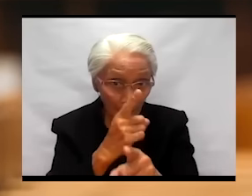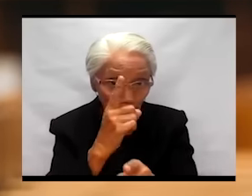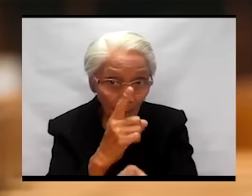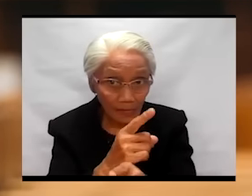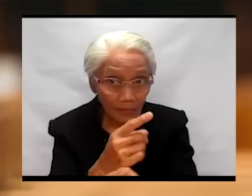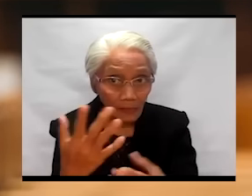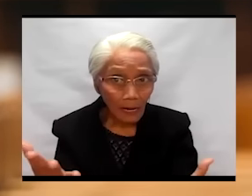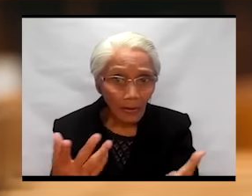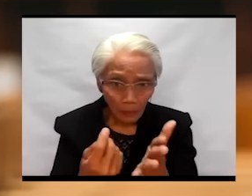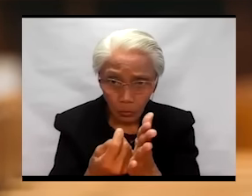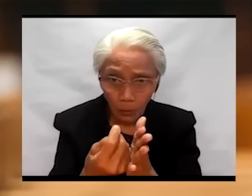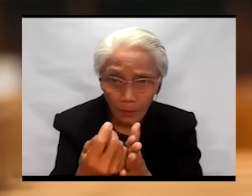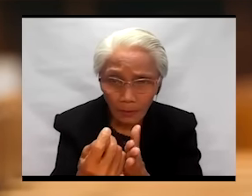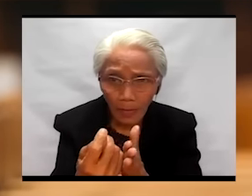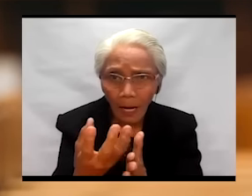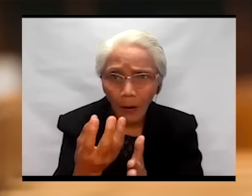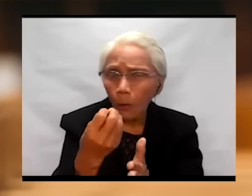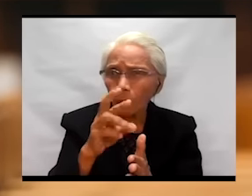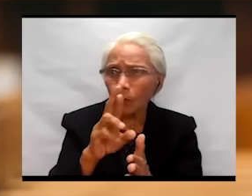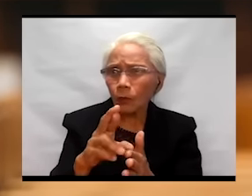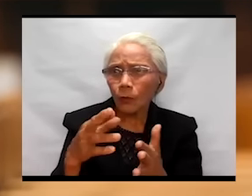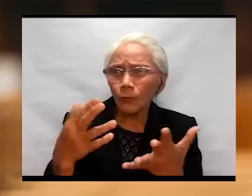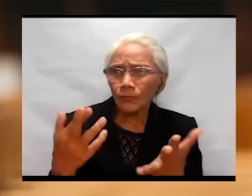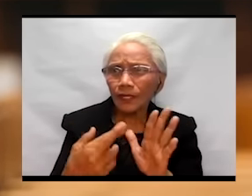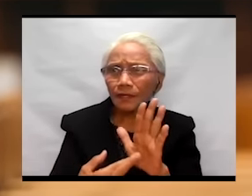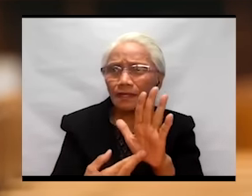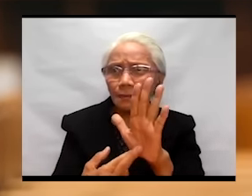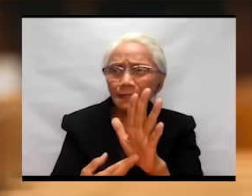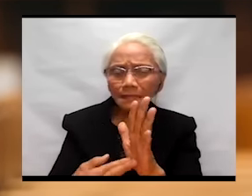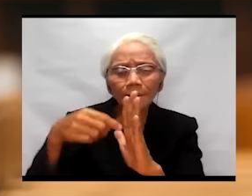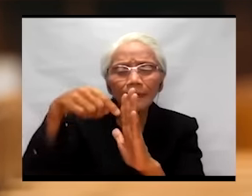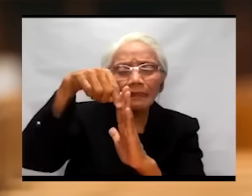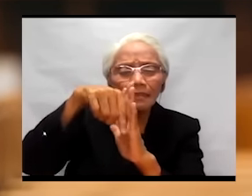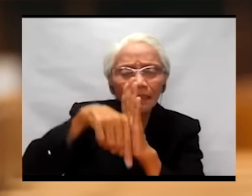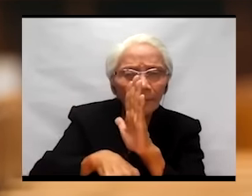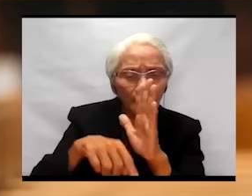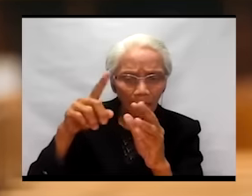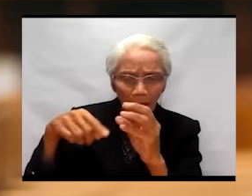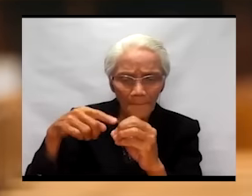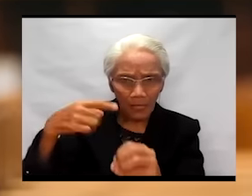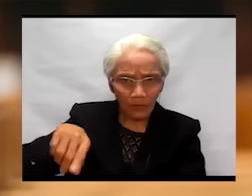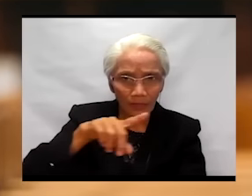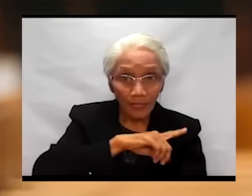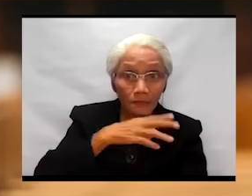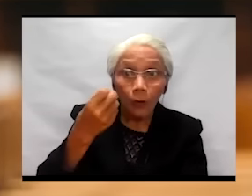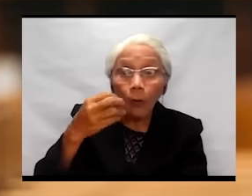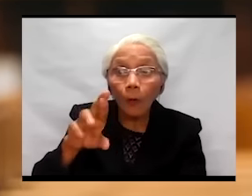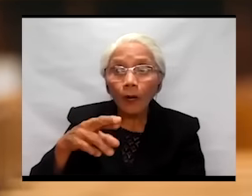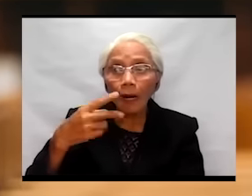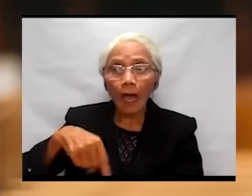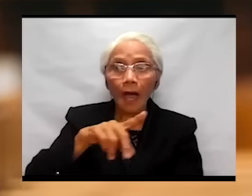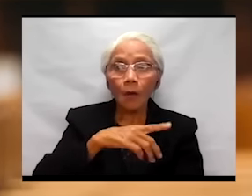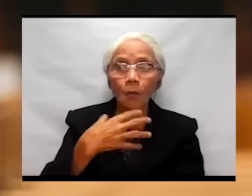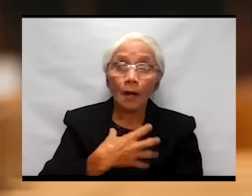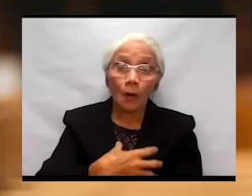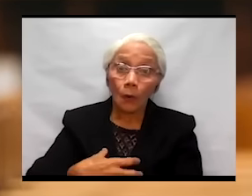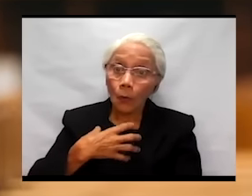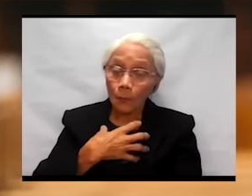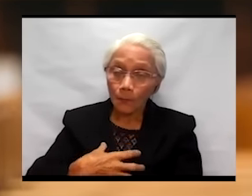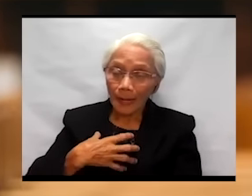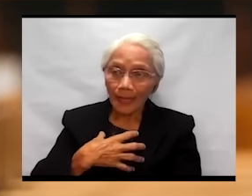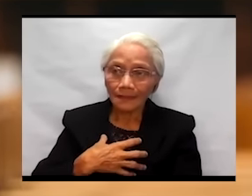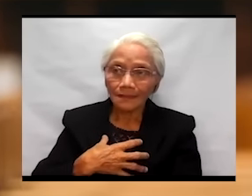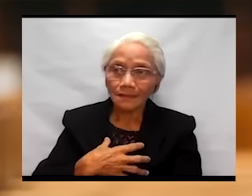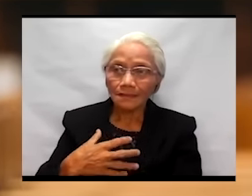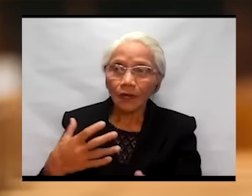deeper about us? Are our complaints indicative of the